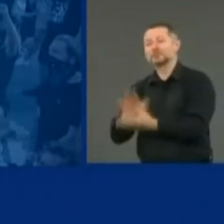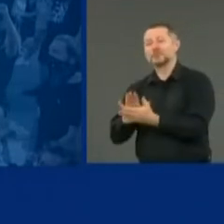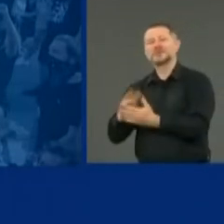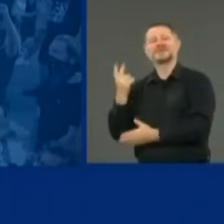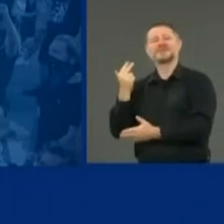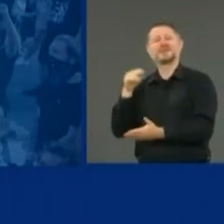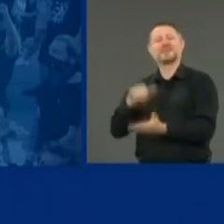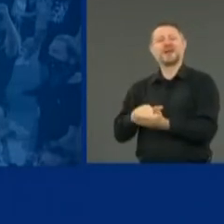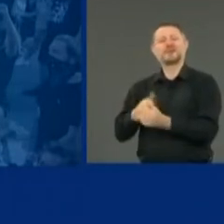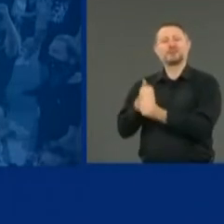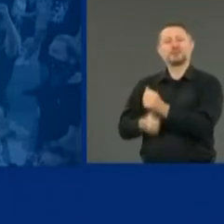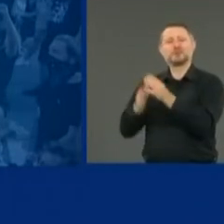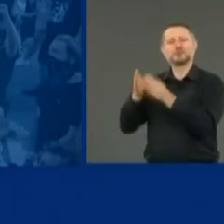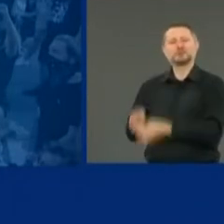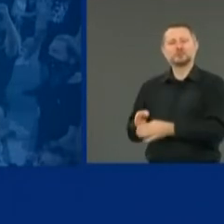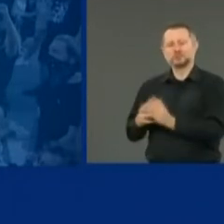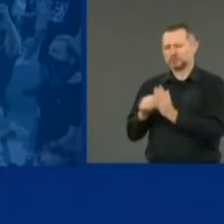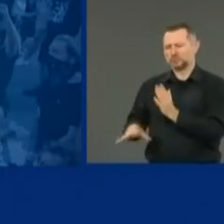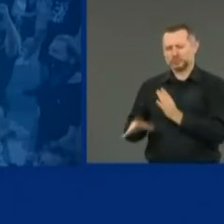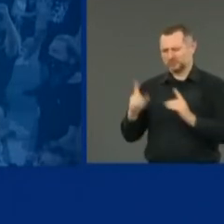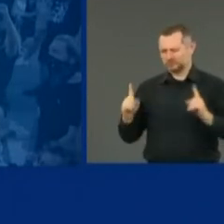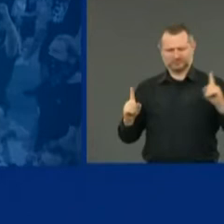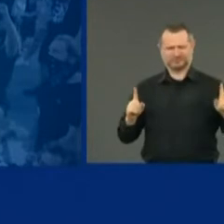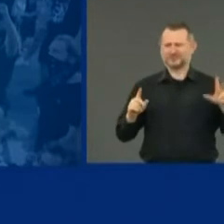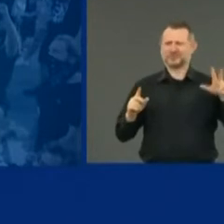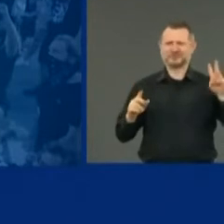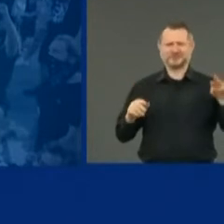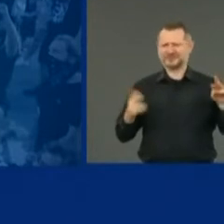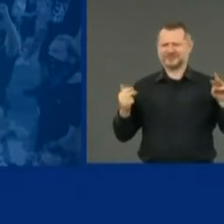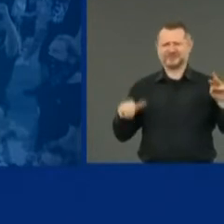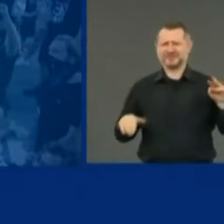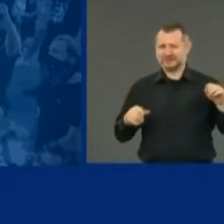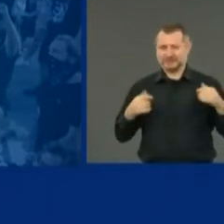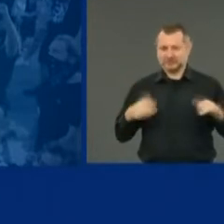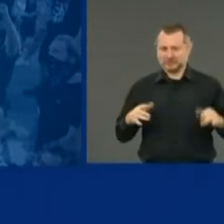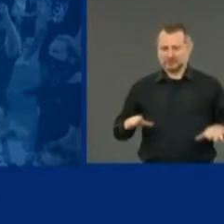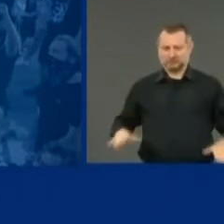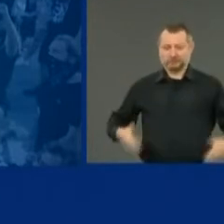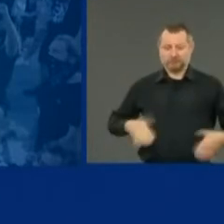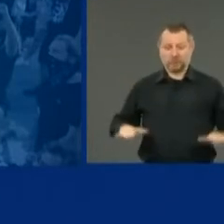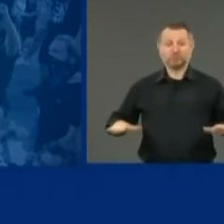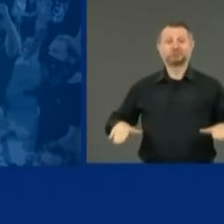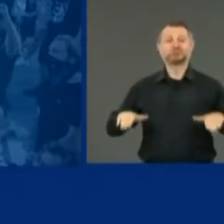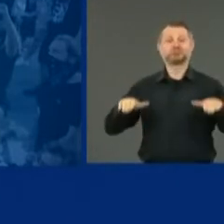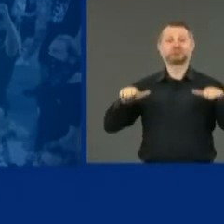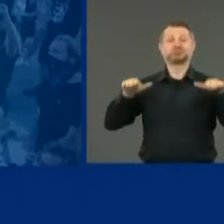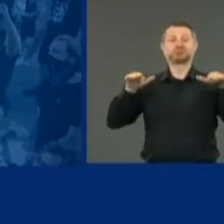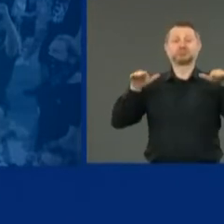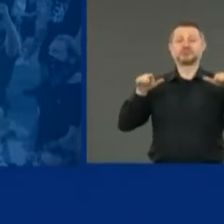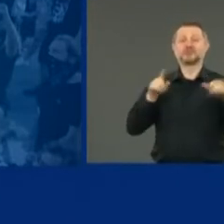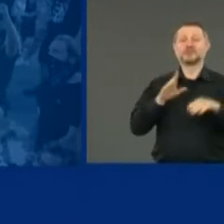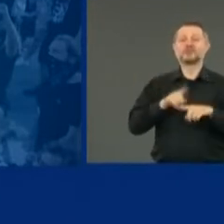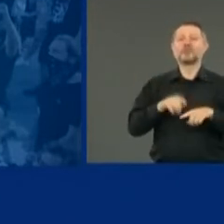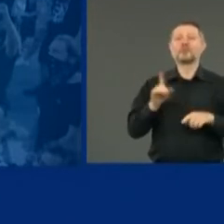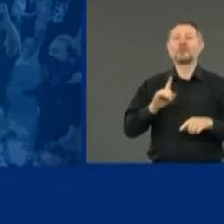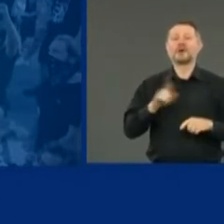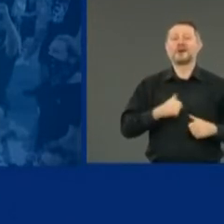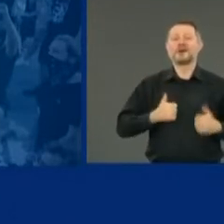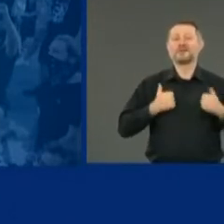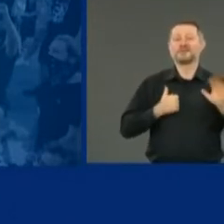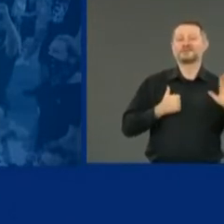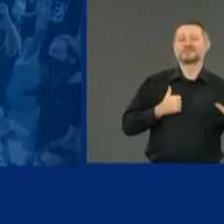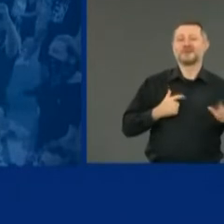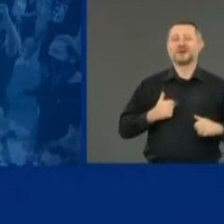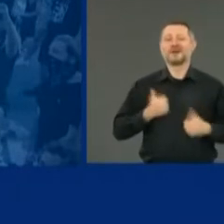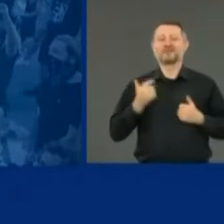From birth, from day one of school, depending on the zip code you live in, depending on the